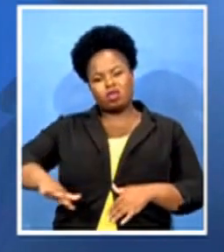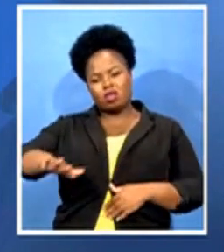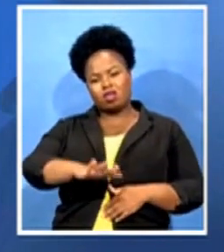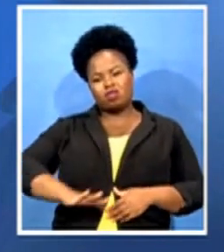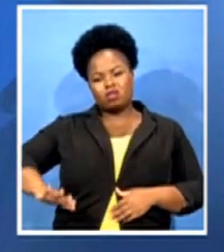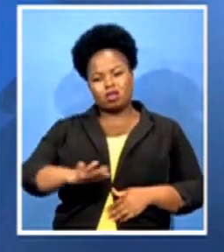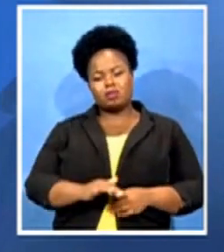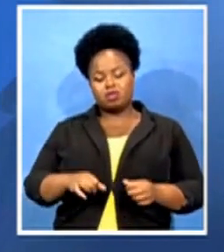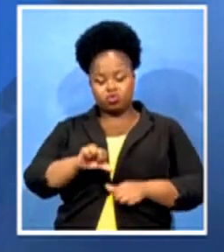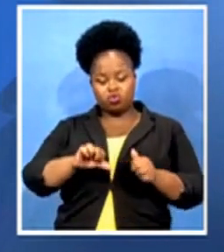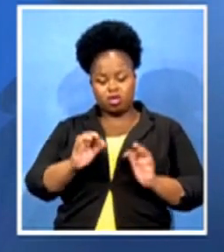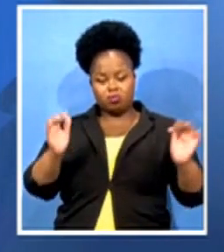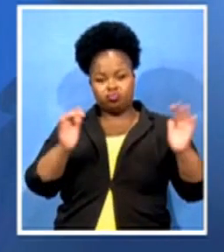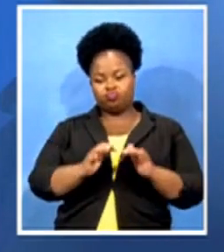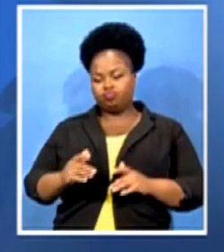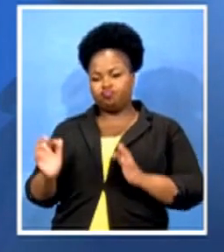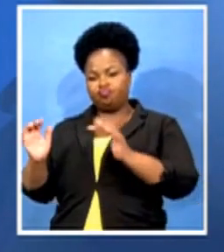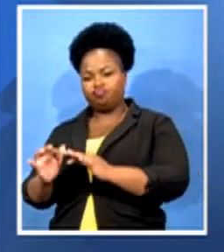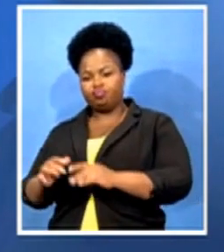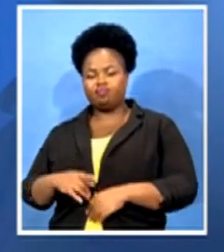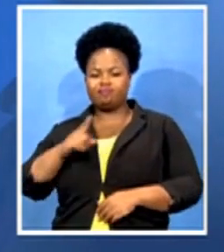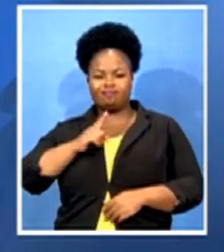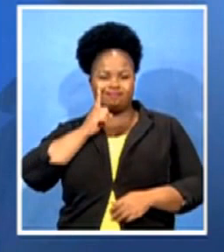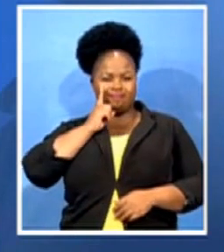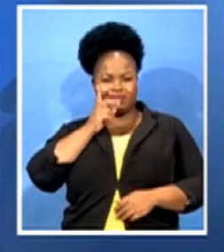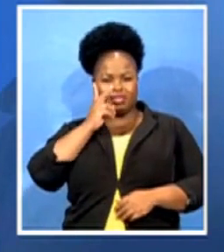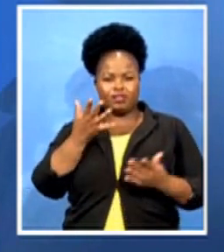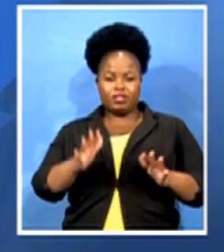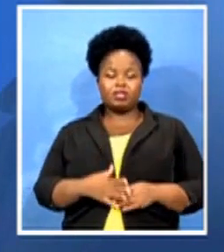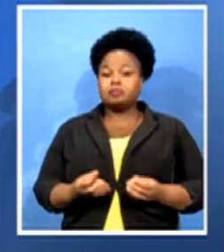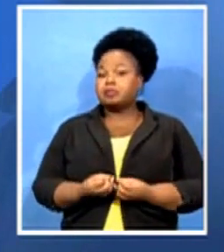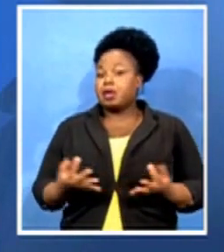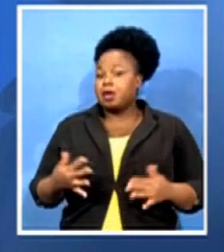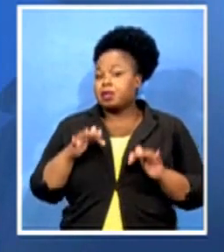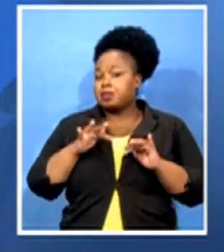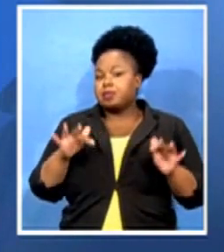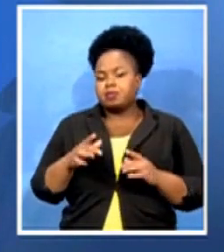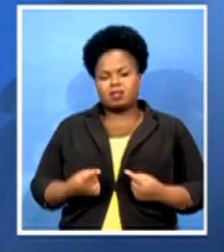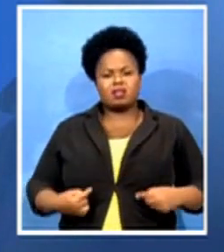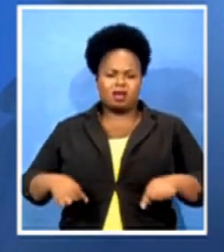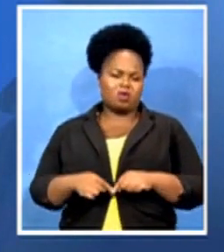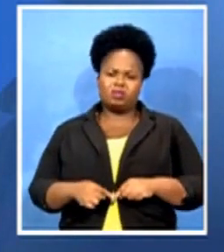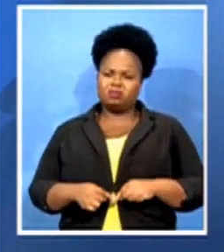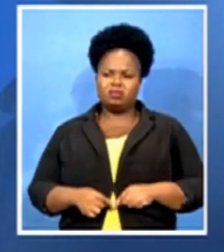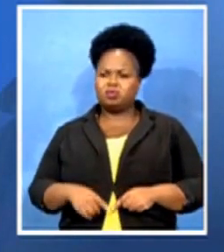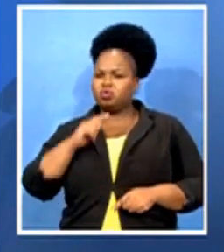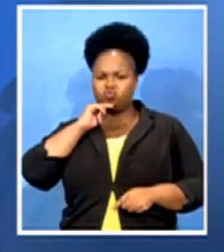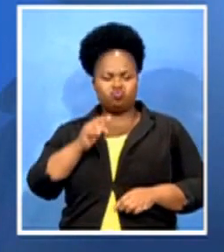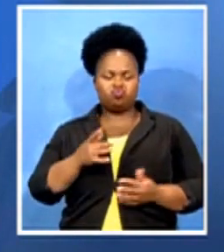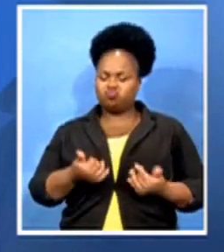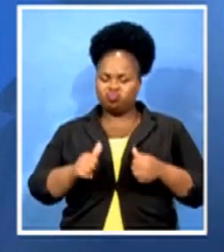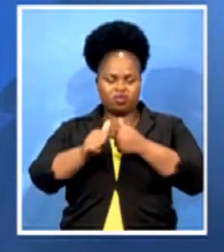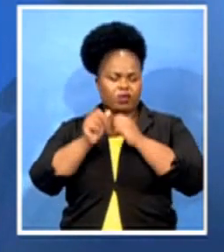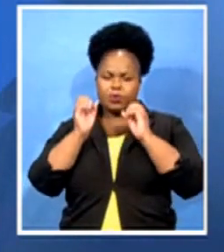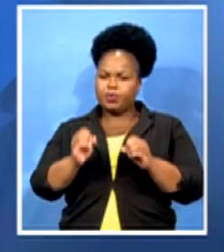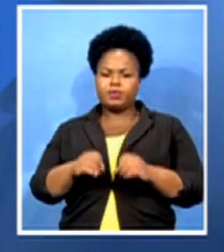have noted that most of our people are not hitting the call as made by the president to